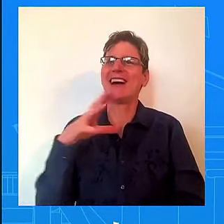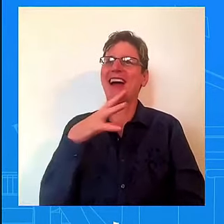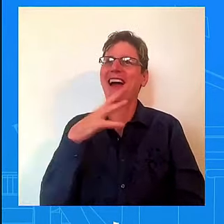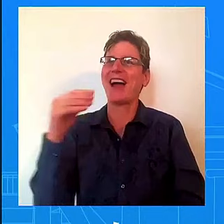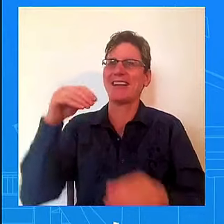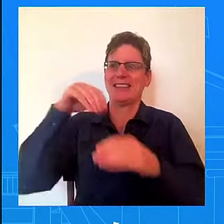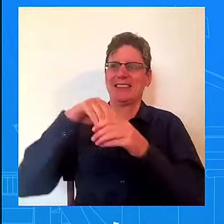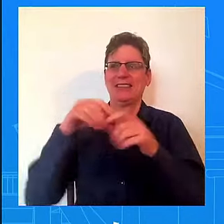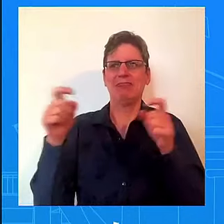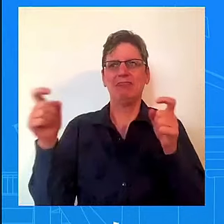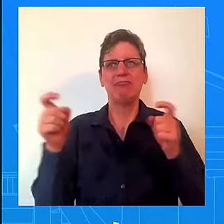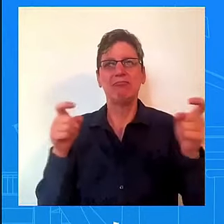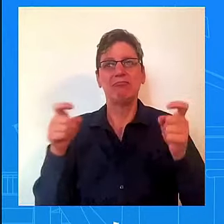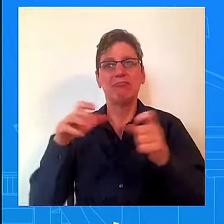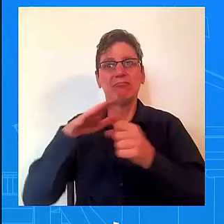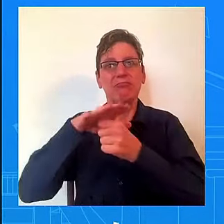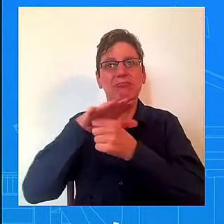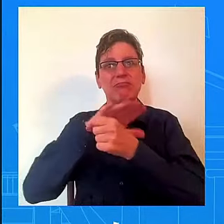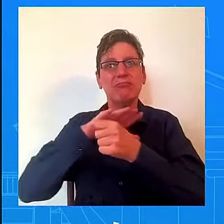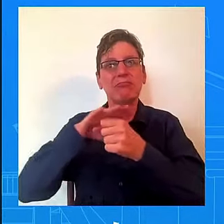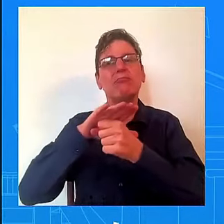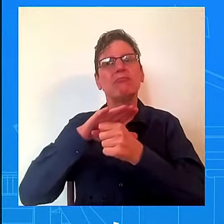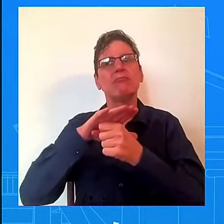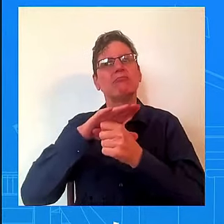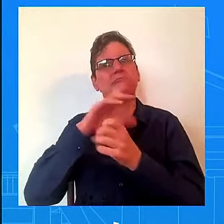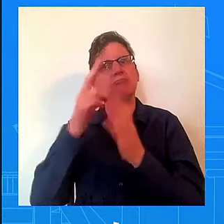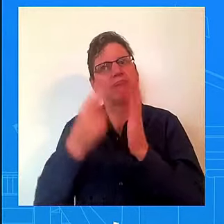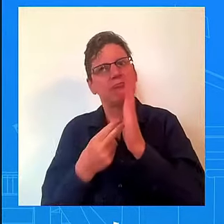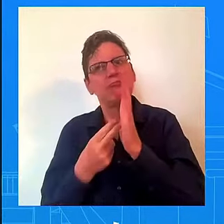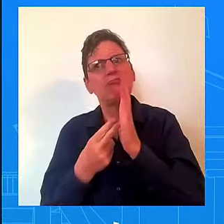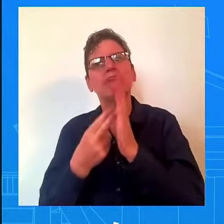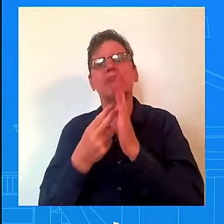as it is in Asia. So that's what we want to see.